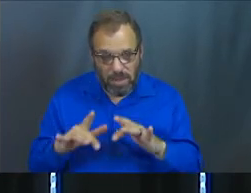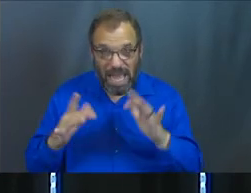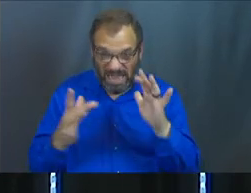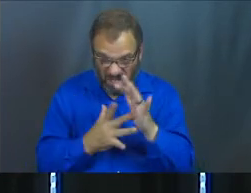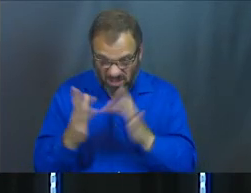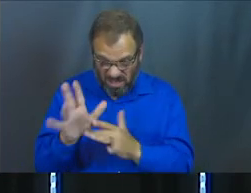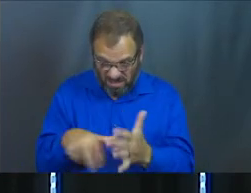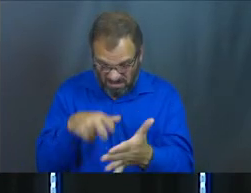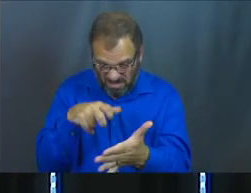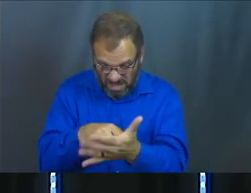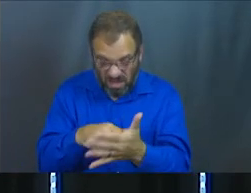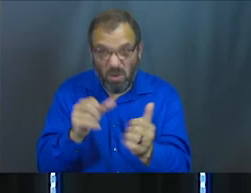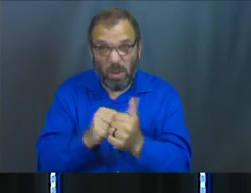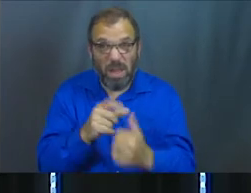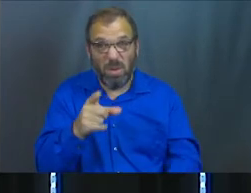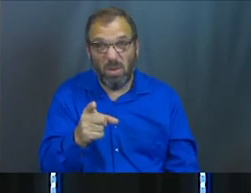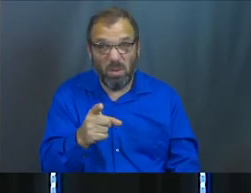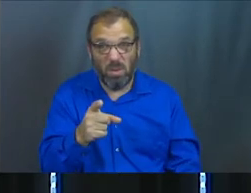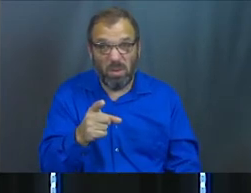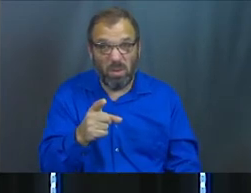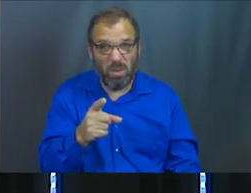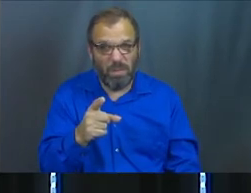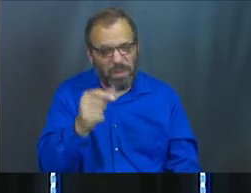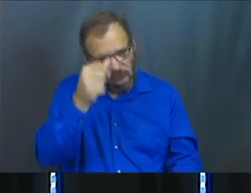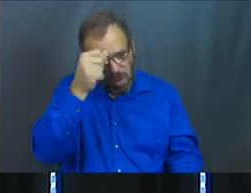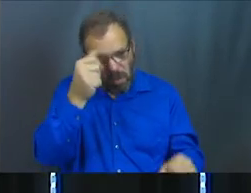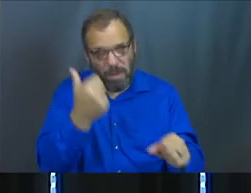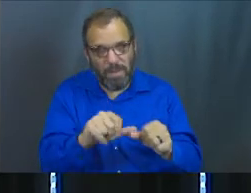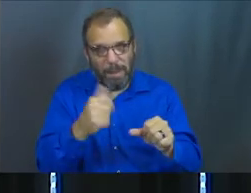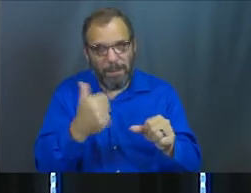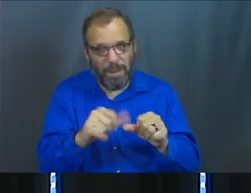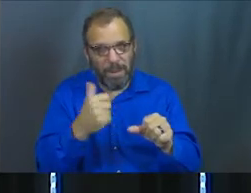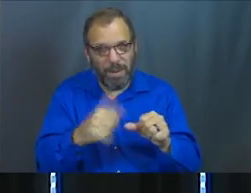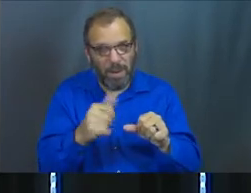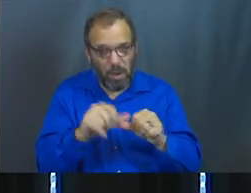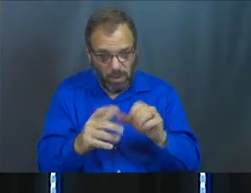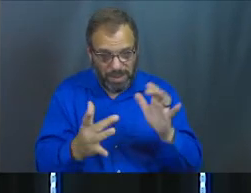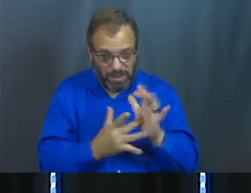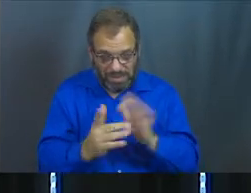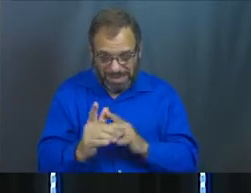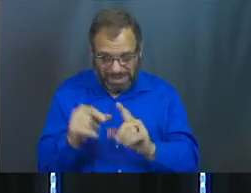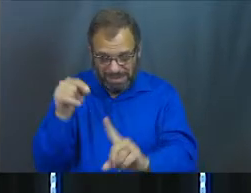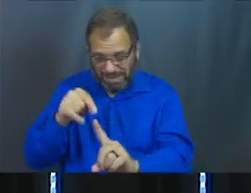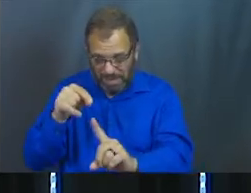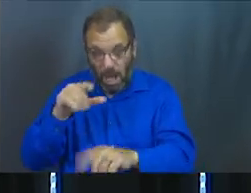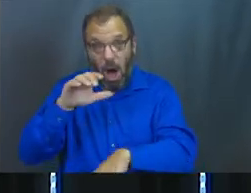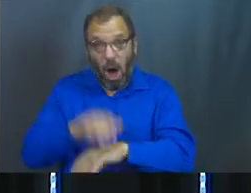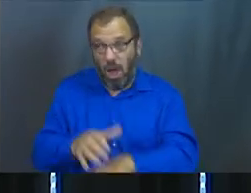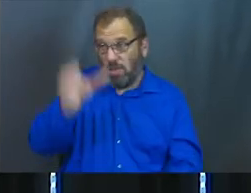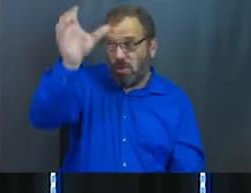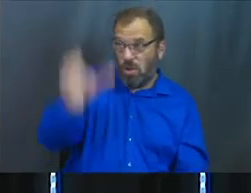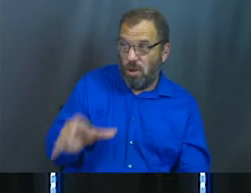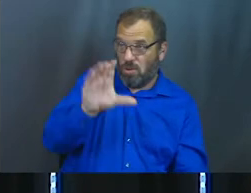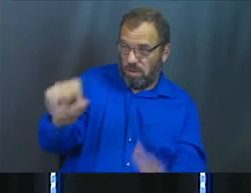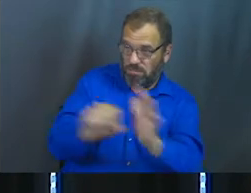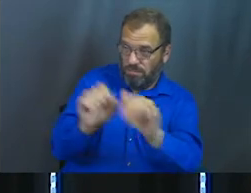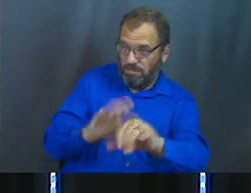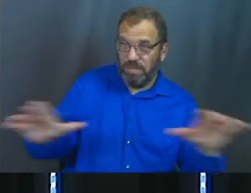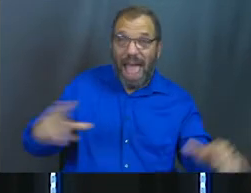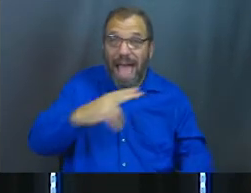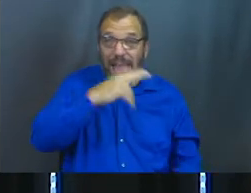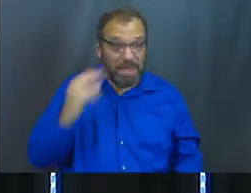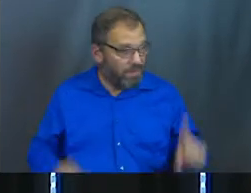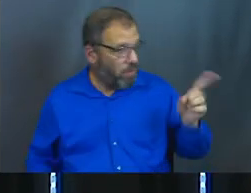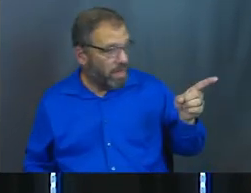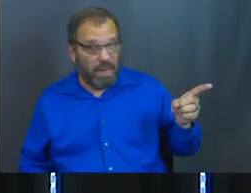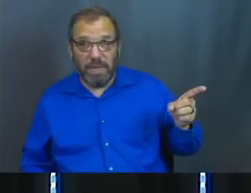of Jesus Christ towards you. Remember this, that when the, when Jesus himself was on the cross and the thief was